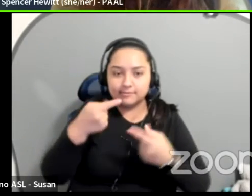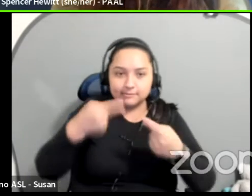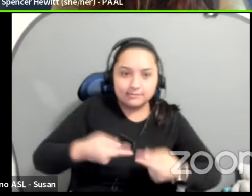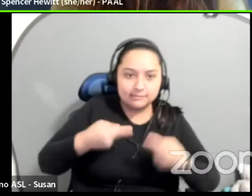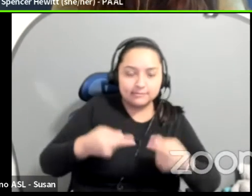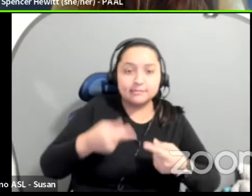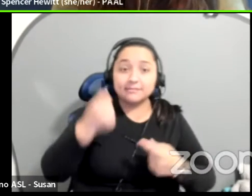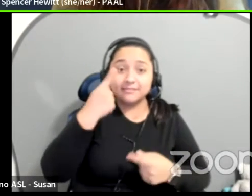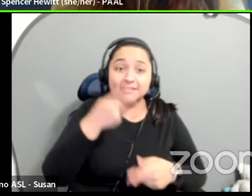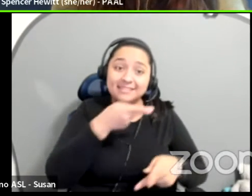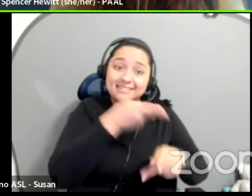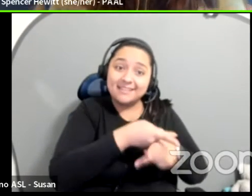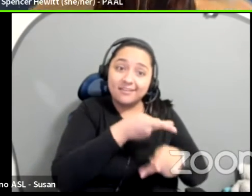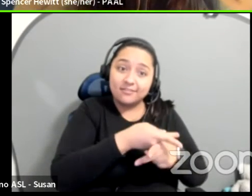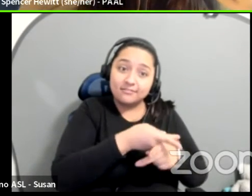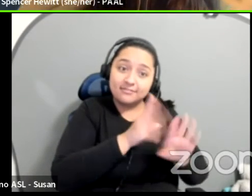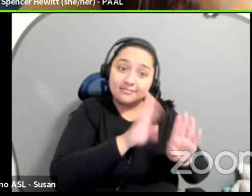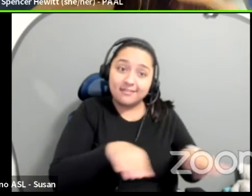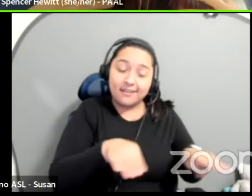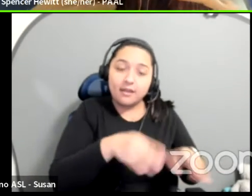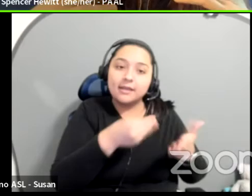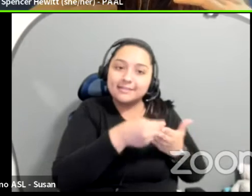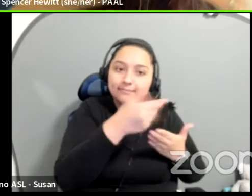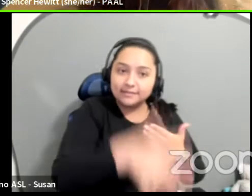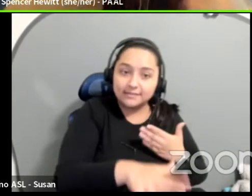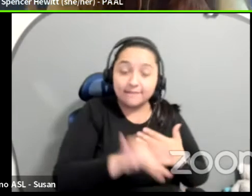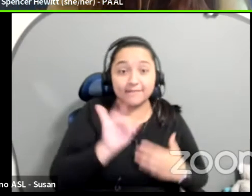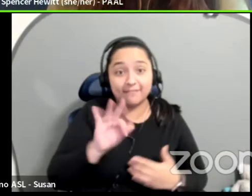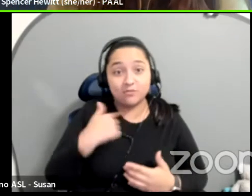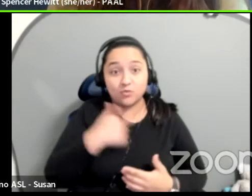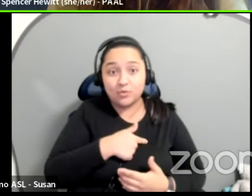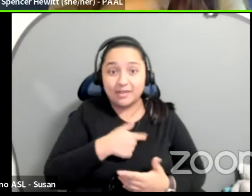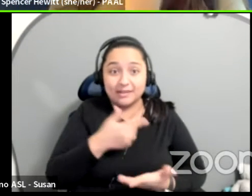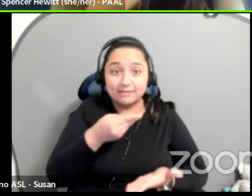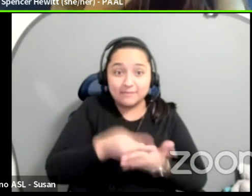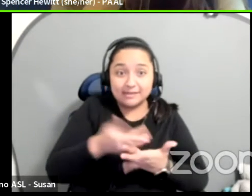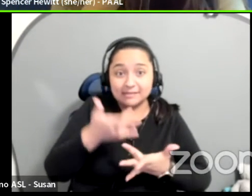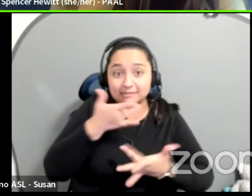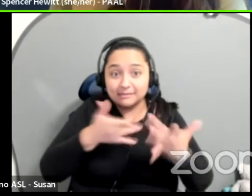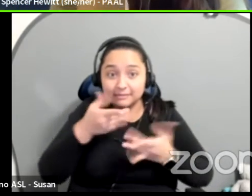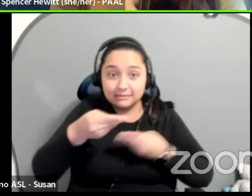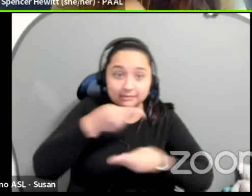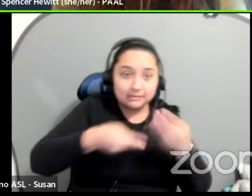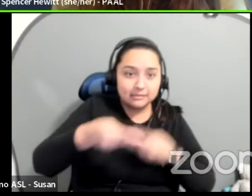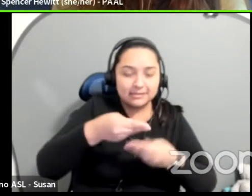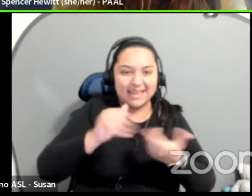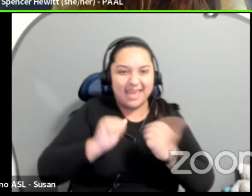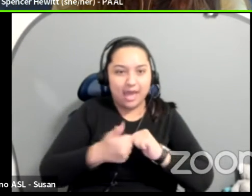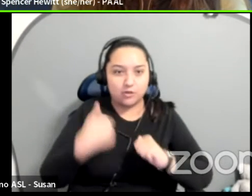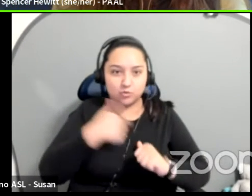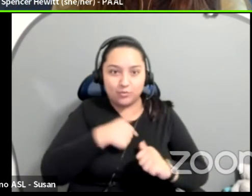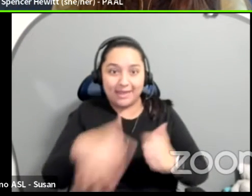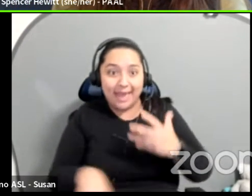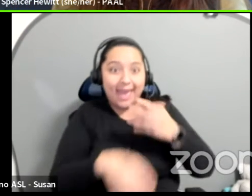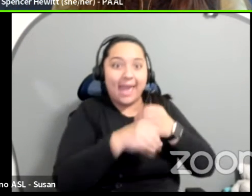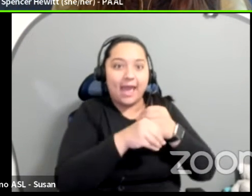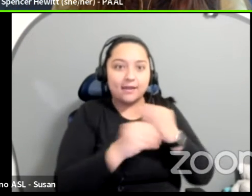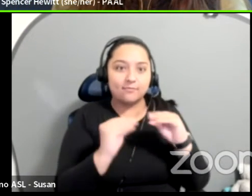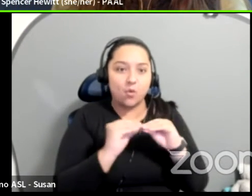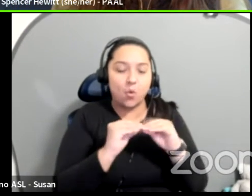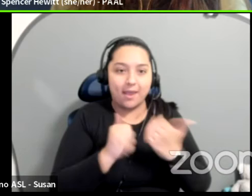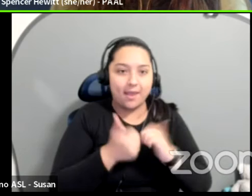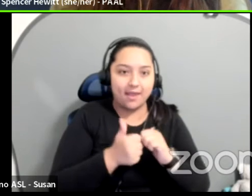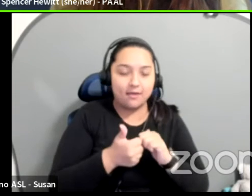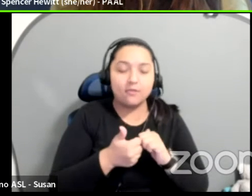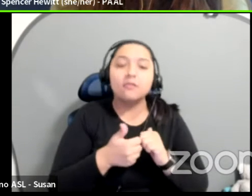already strapped for funds, how are we going to add to that? And a big piece of the conversation